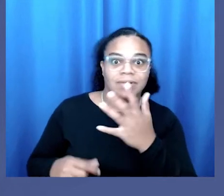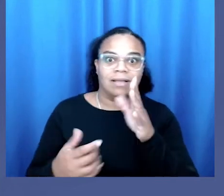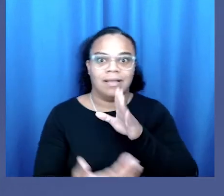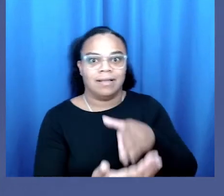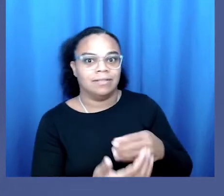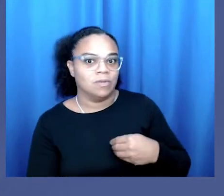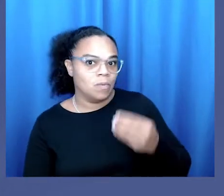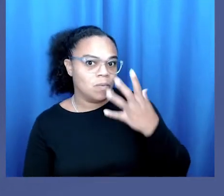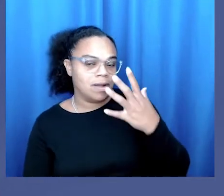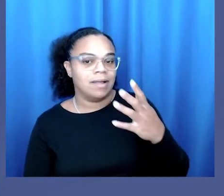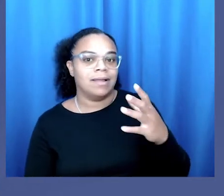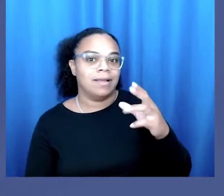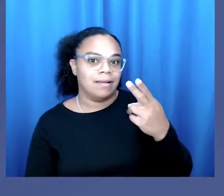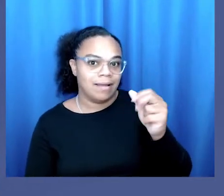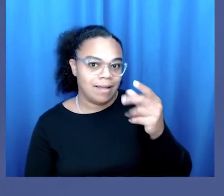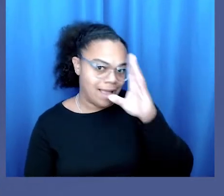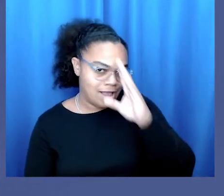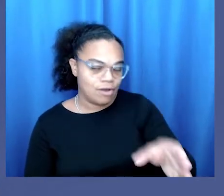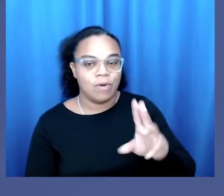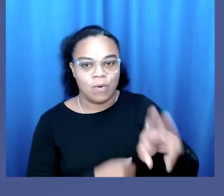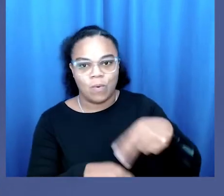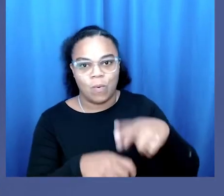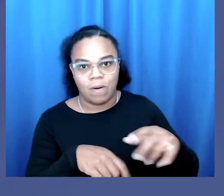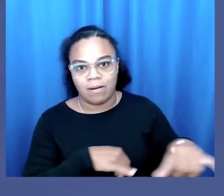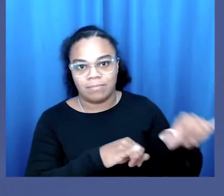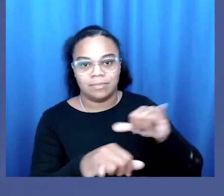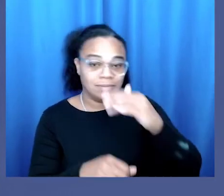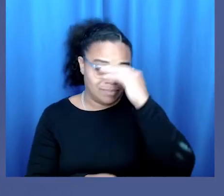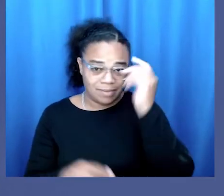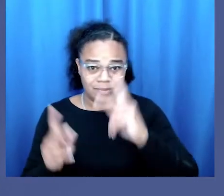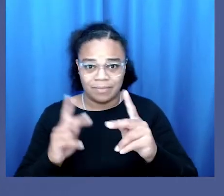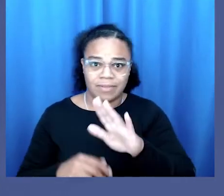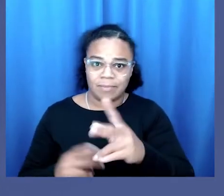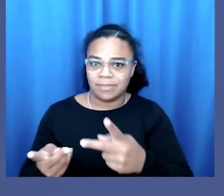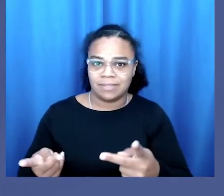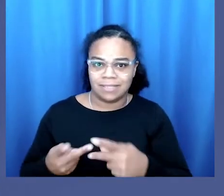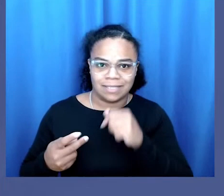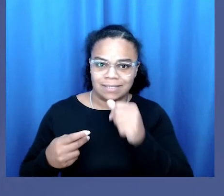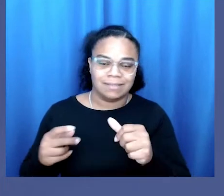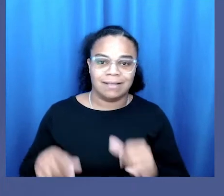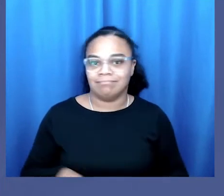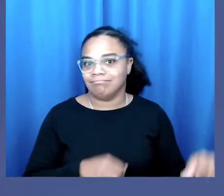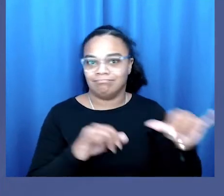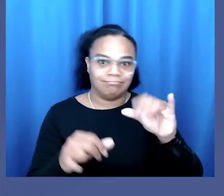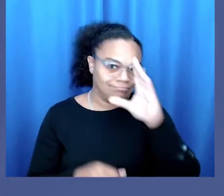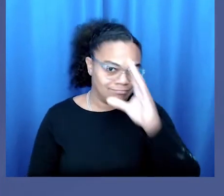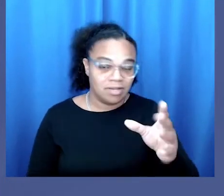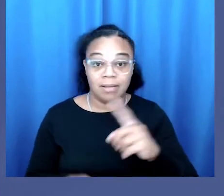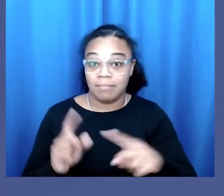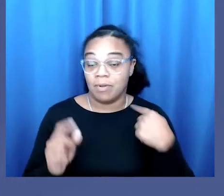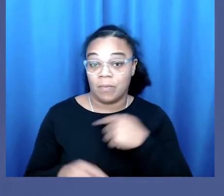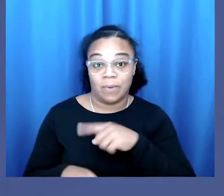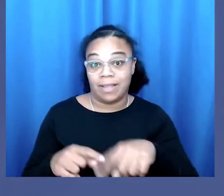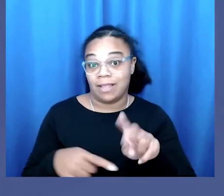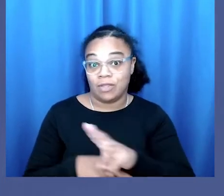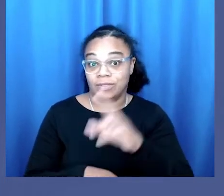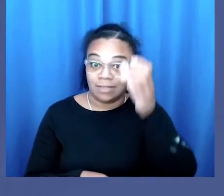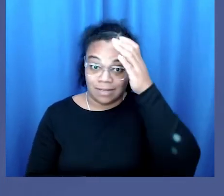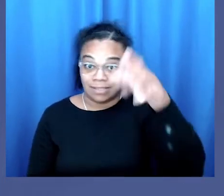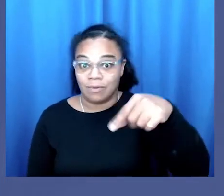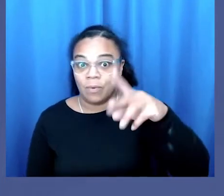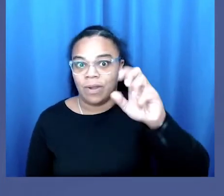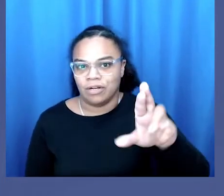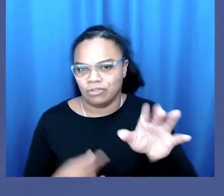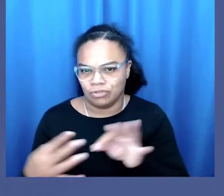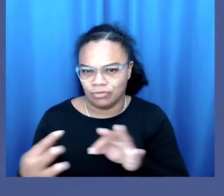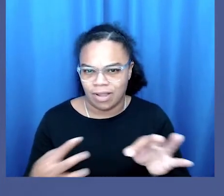heterogender norms? Black people ourselves, their position is not heteronormative, yet we dare not utilize the concept of the queer to describe